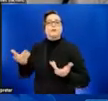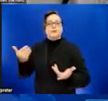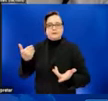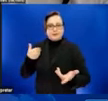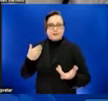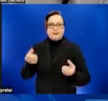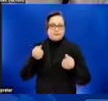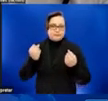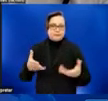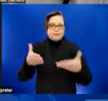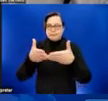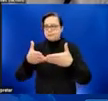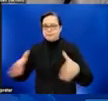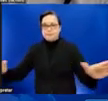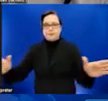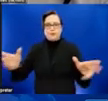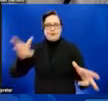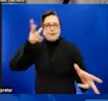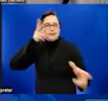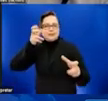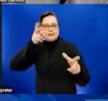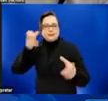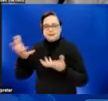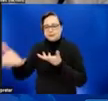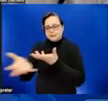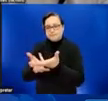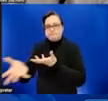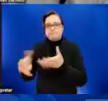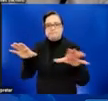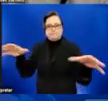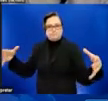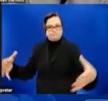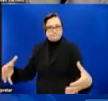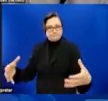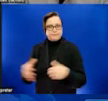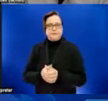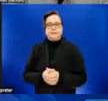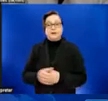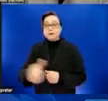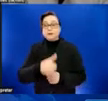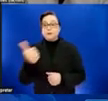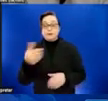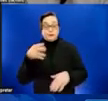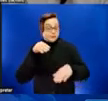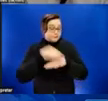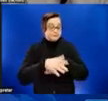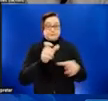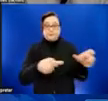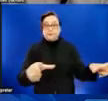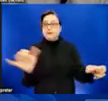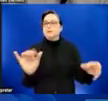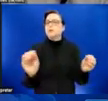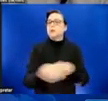specific listening sessions with networks of affected populations, such as with organizations that address